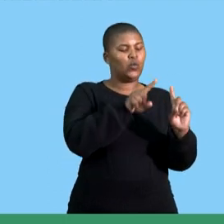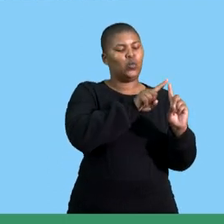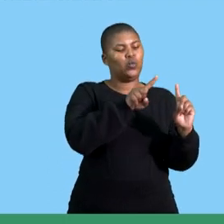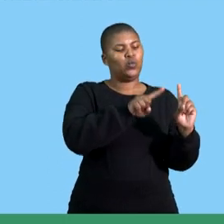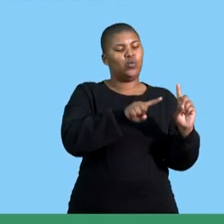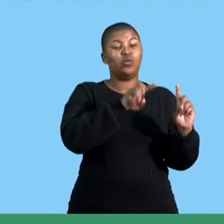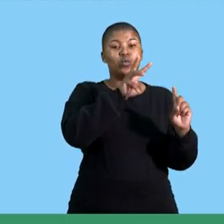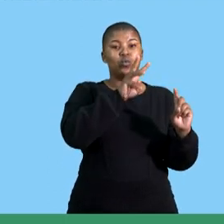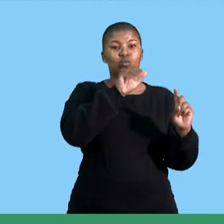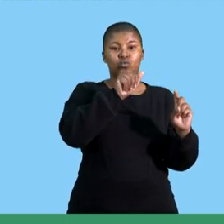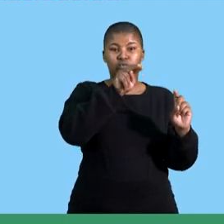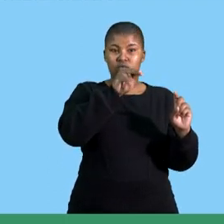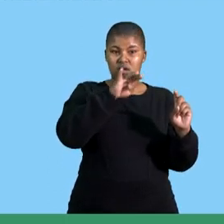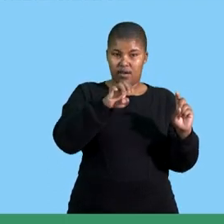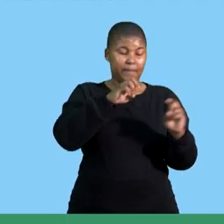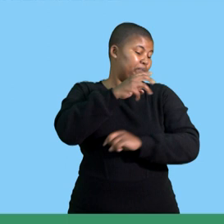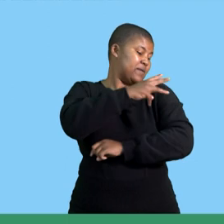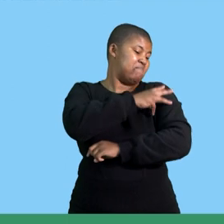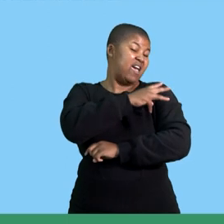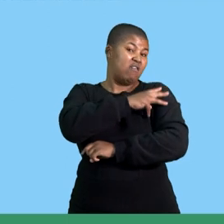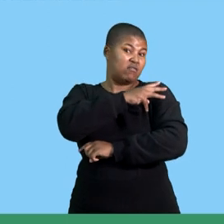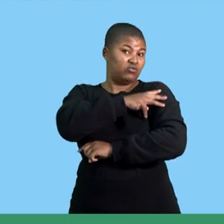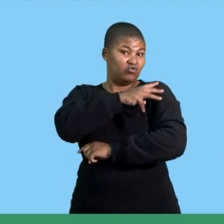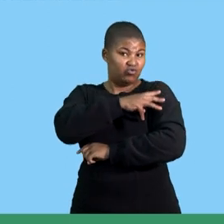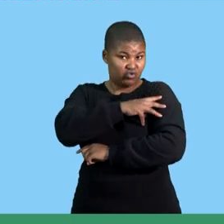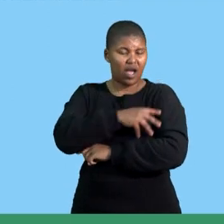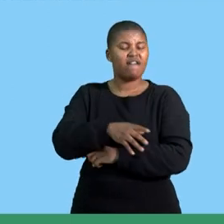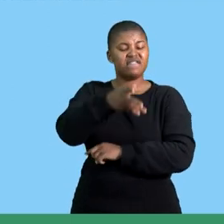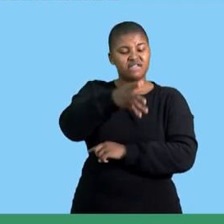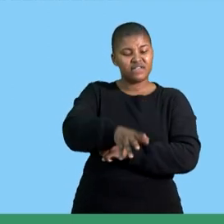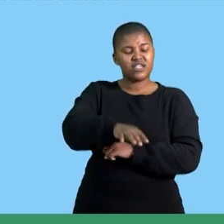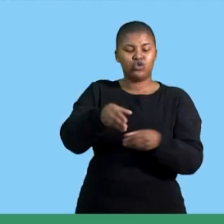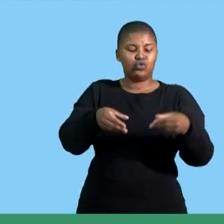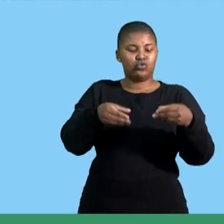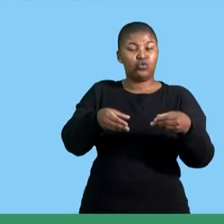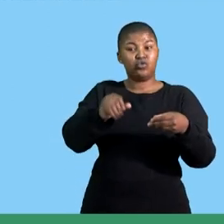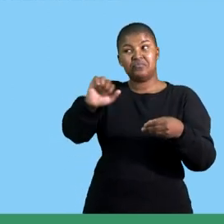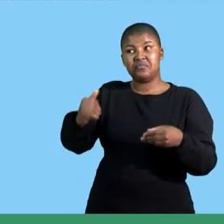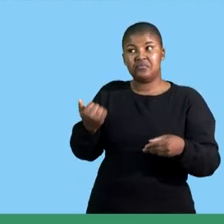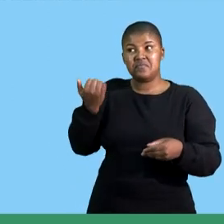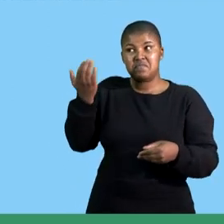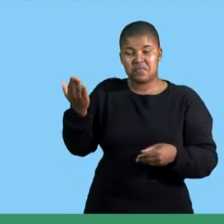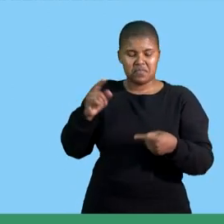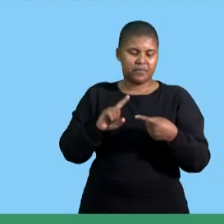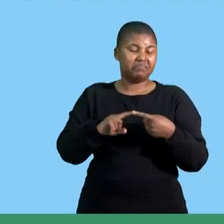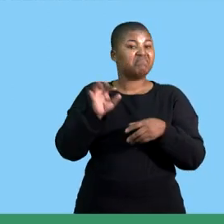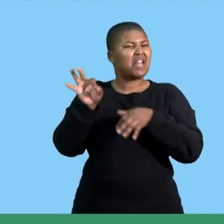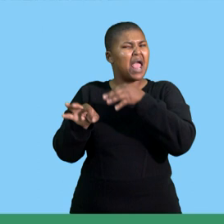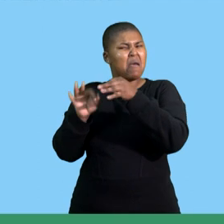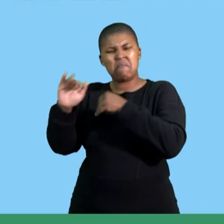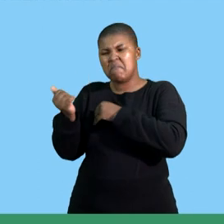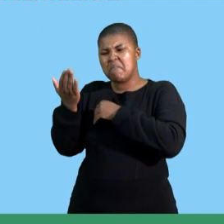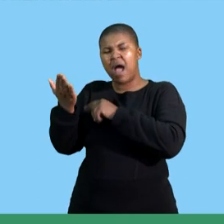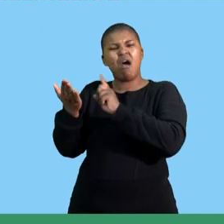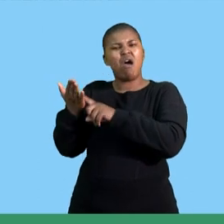submitted a document that outlined the processes data and